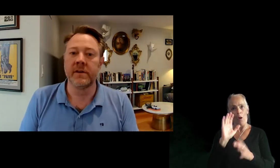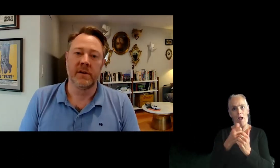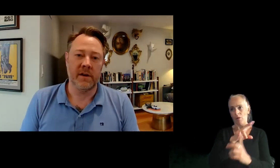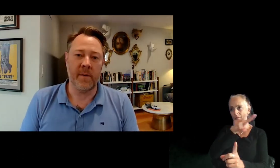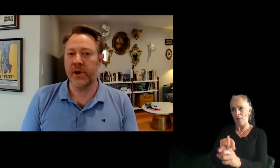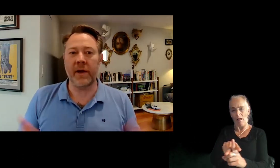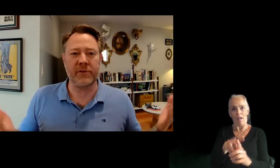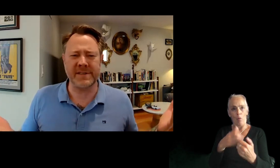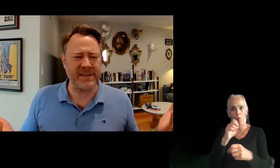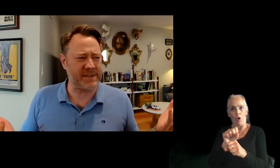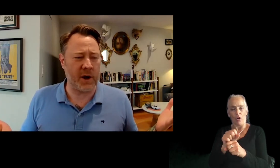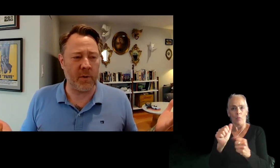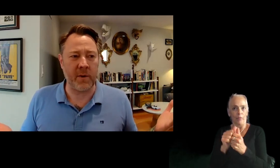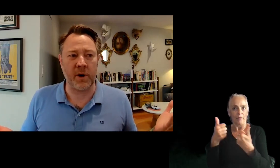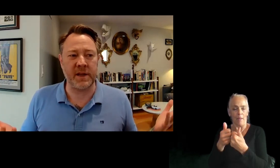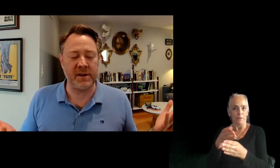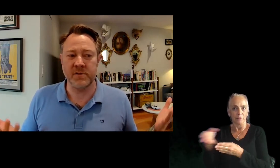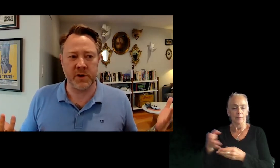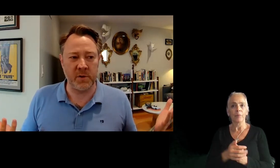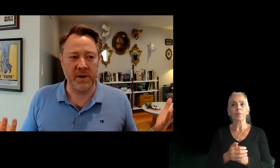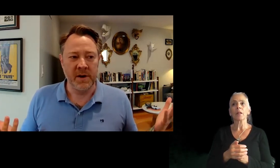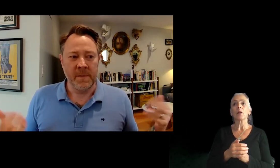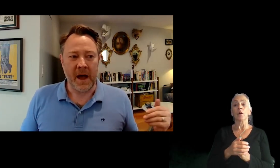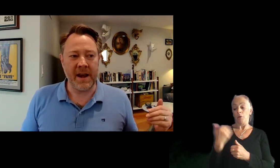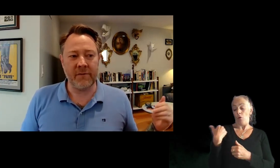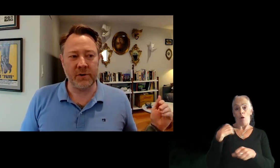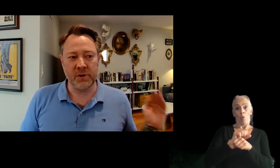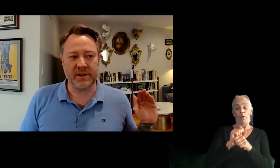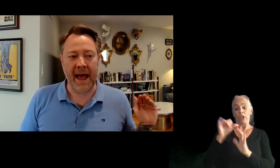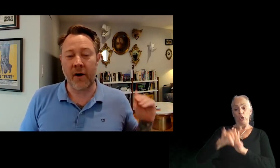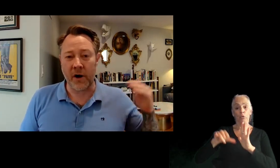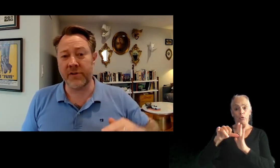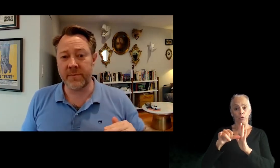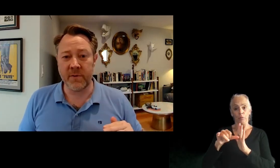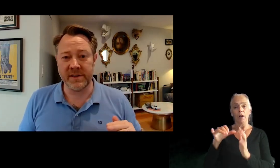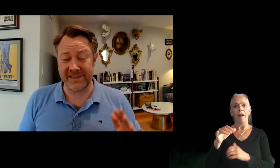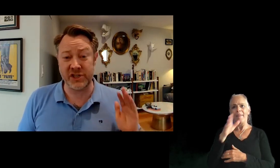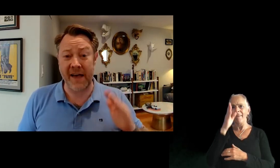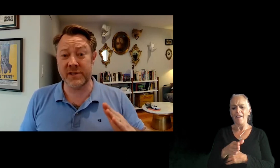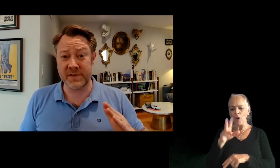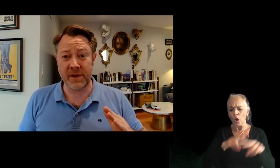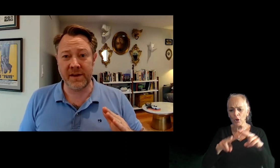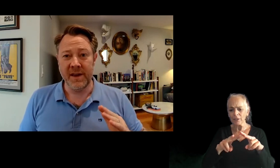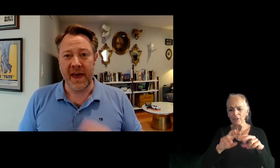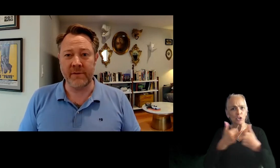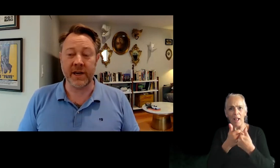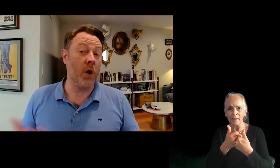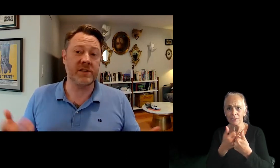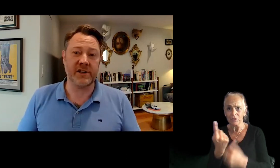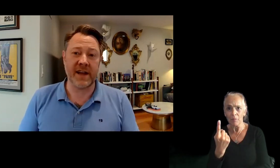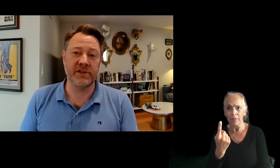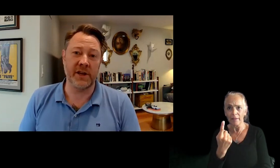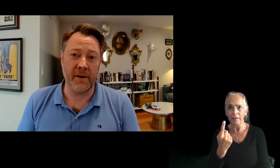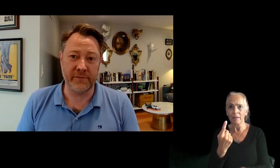different. Um, but know, like for instance, you know, when I worked at YouTube, I never looked at how hard something was like the challenge of something. And it